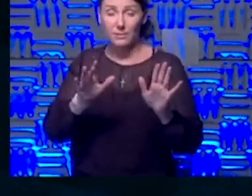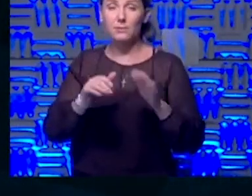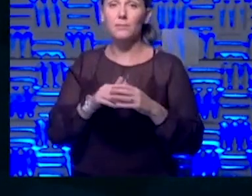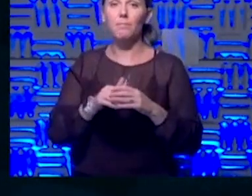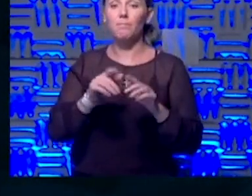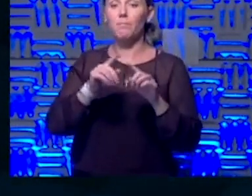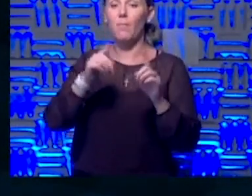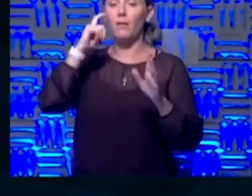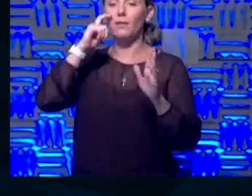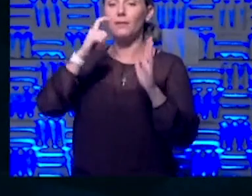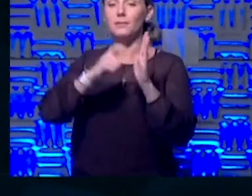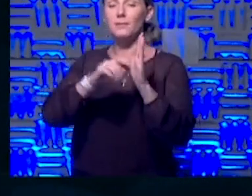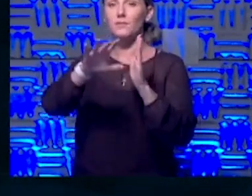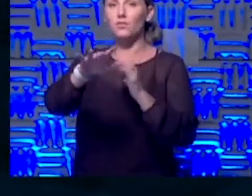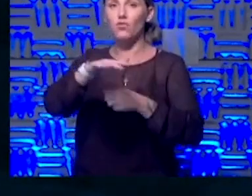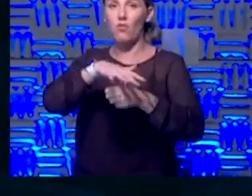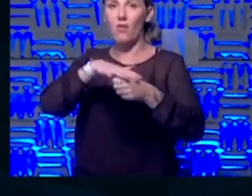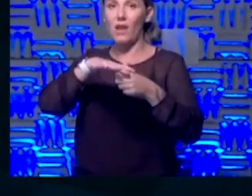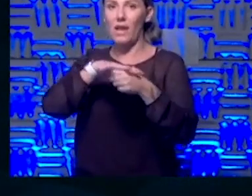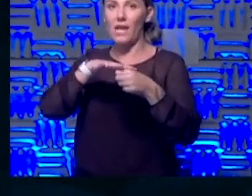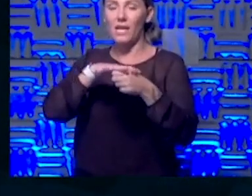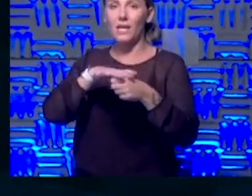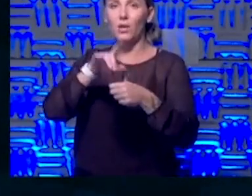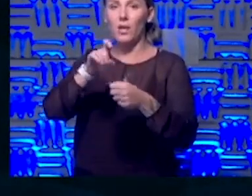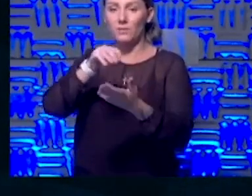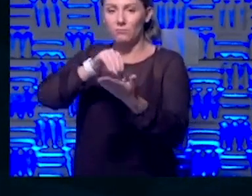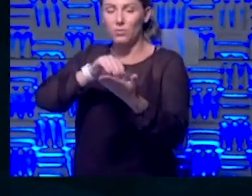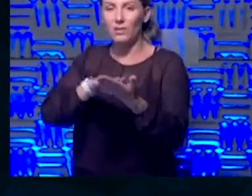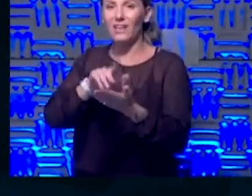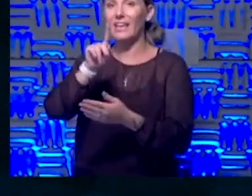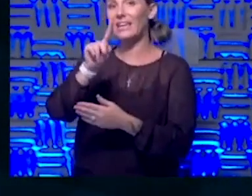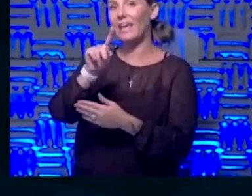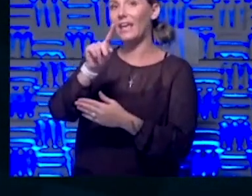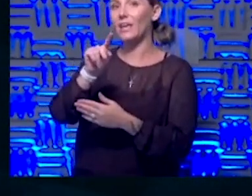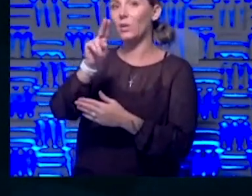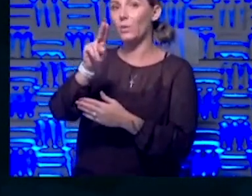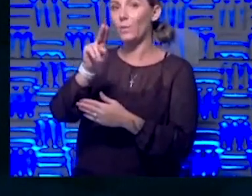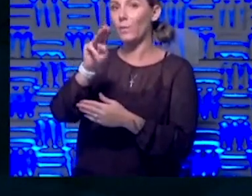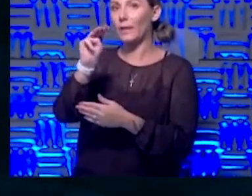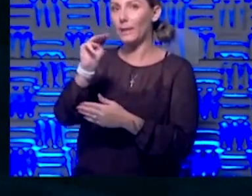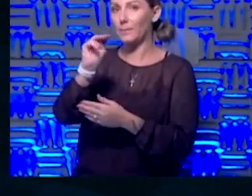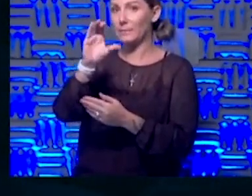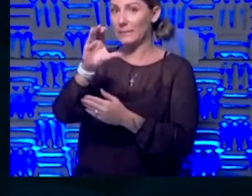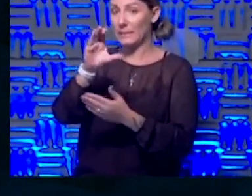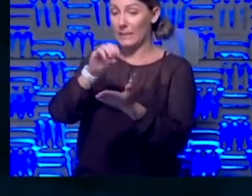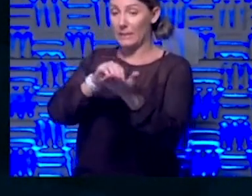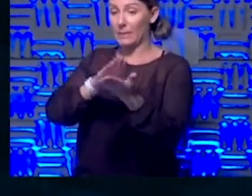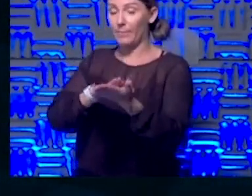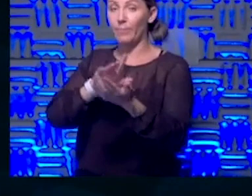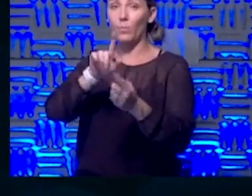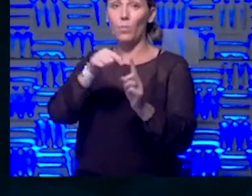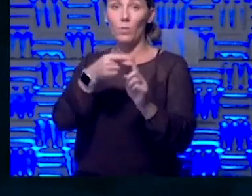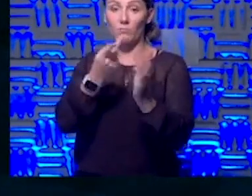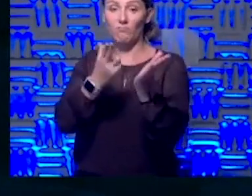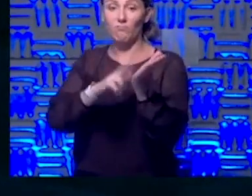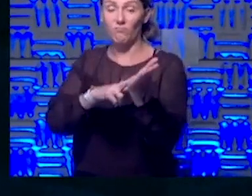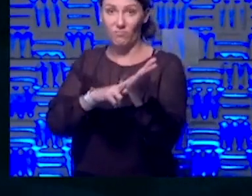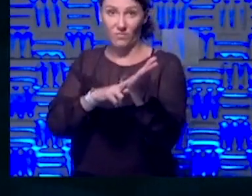have to identify your site as KUMC, those four initials, KUMC. Once you register online at